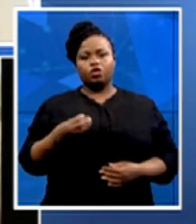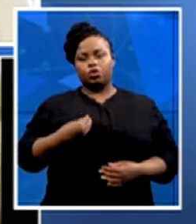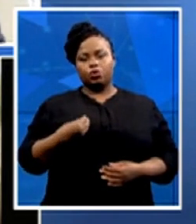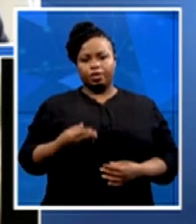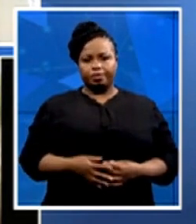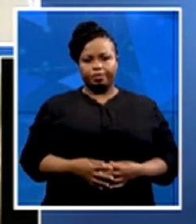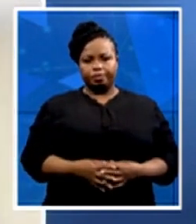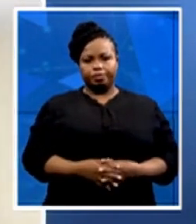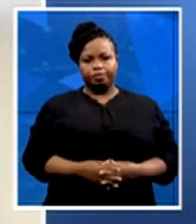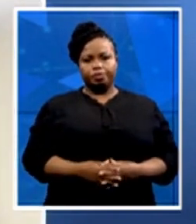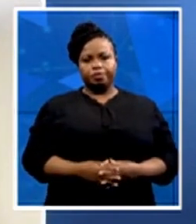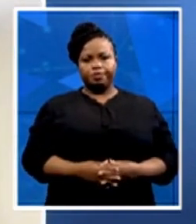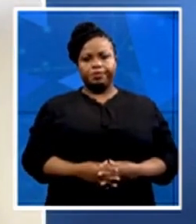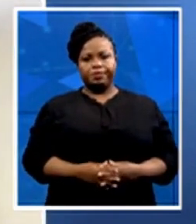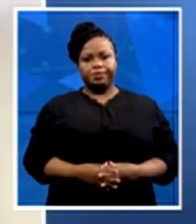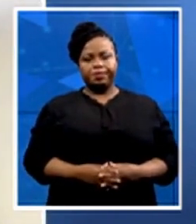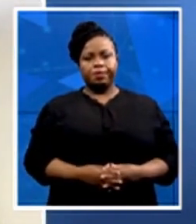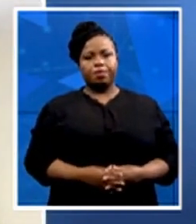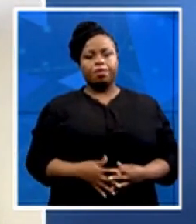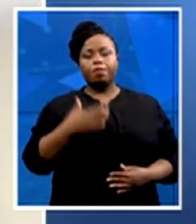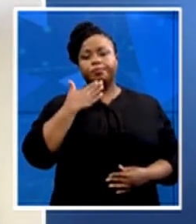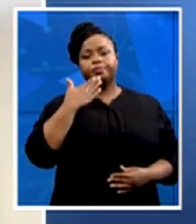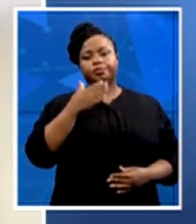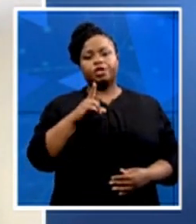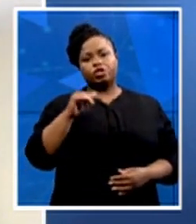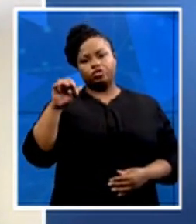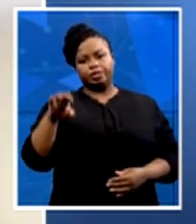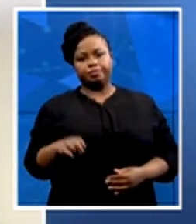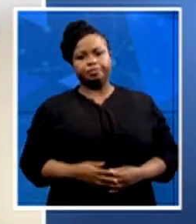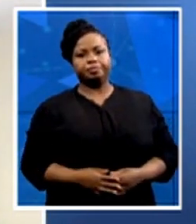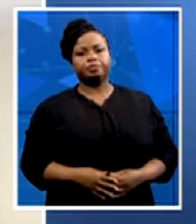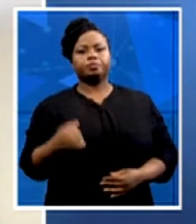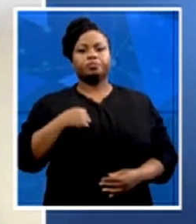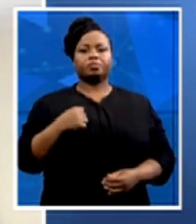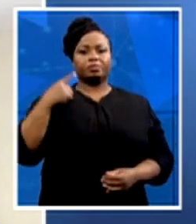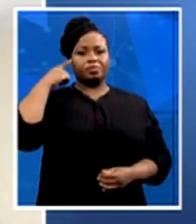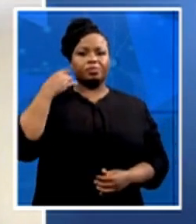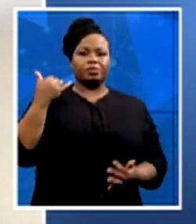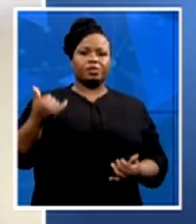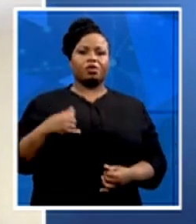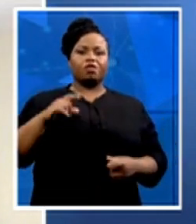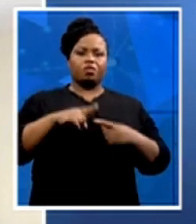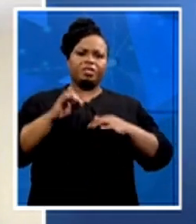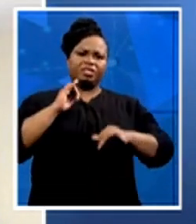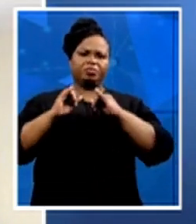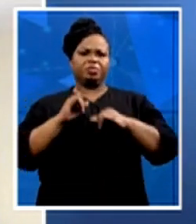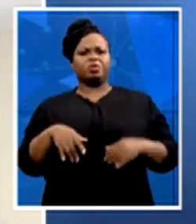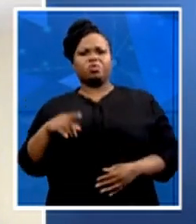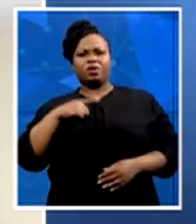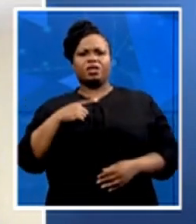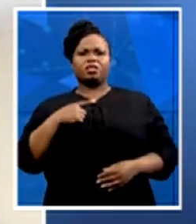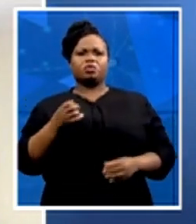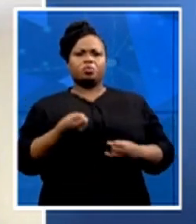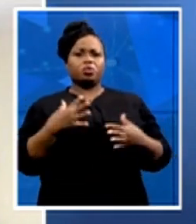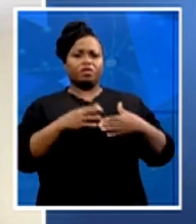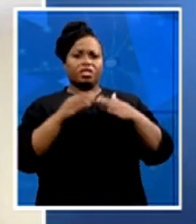Well, thank you, Desiree. I think what you grabbed from this interview is that most of the youth leaders present here today are singing from